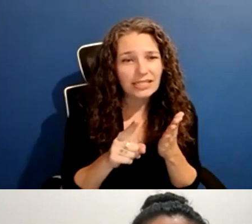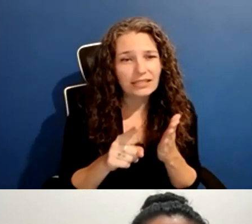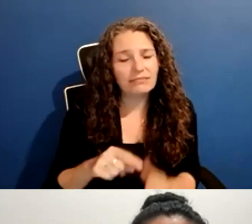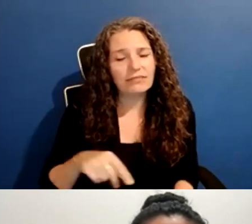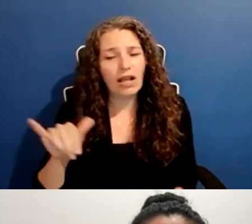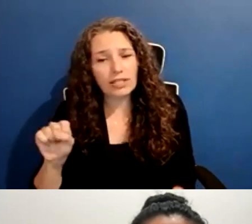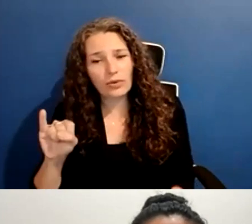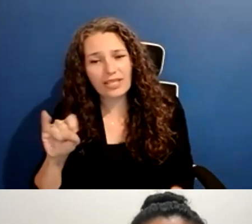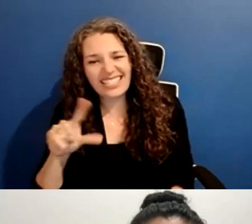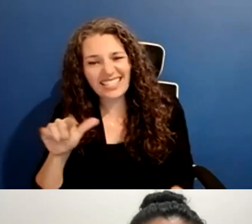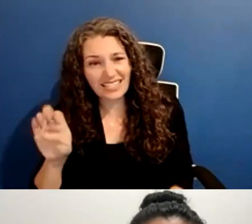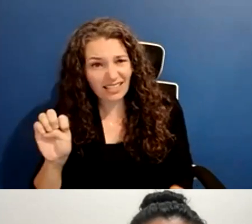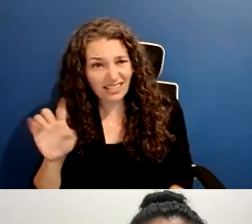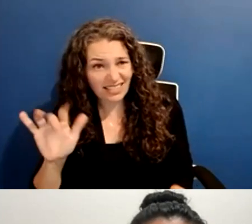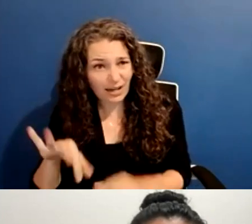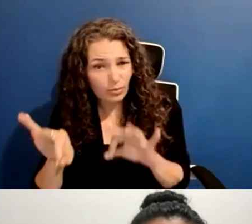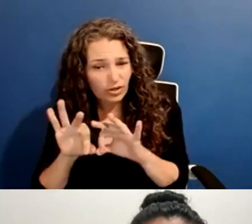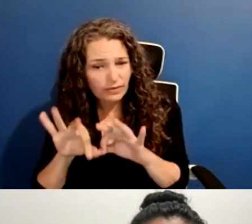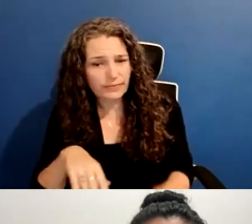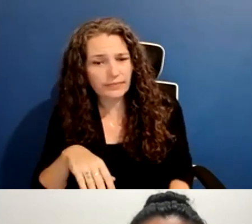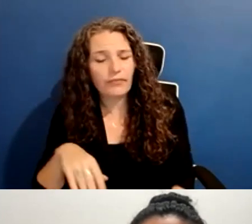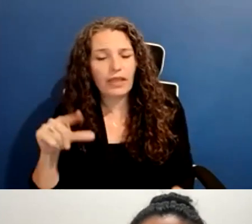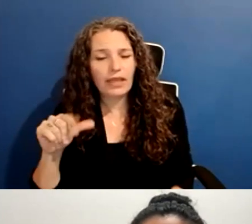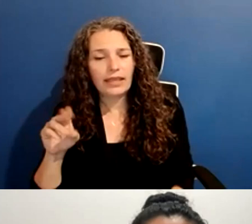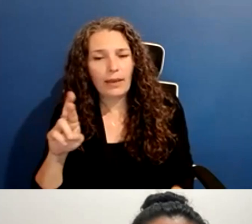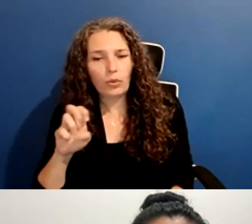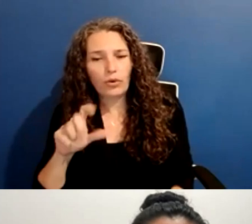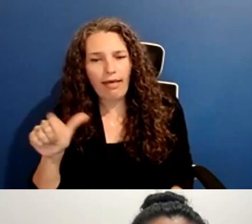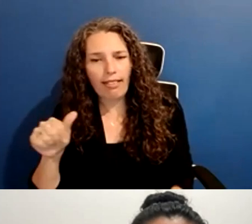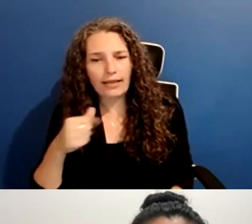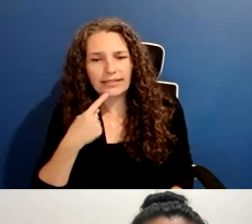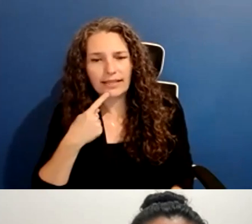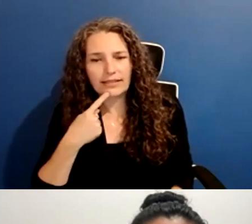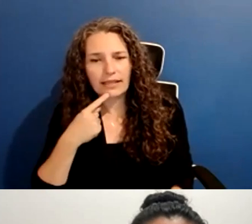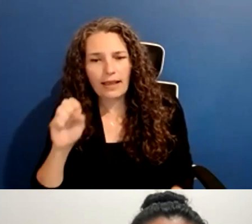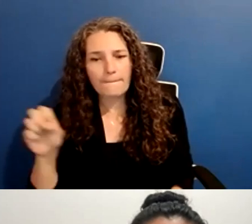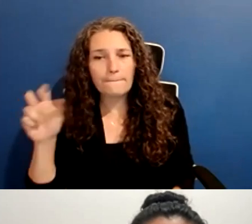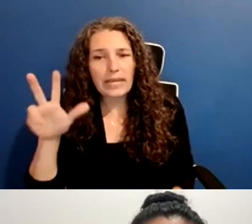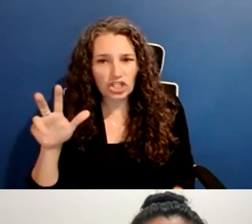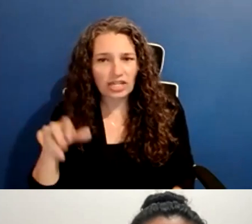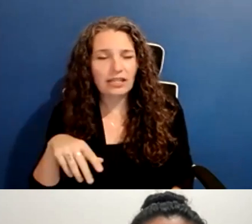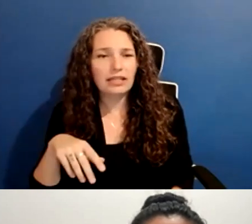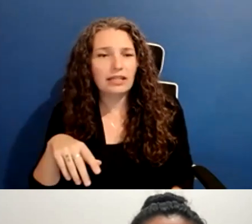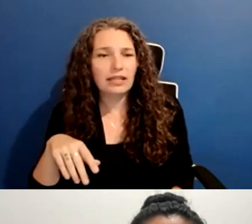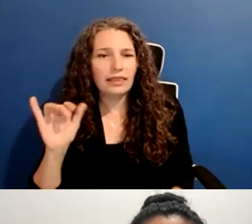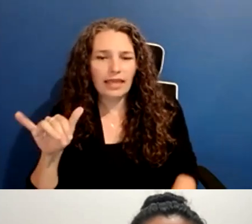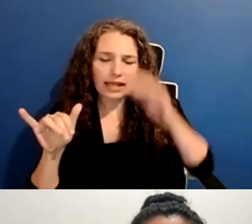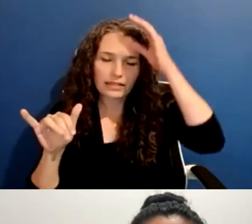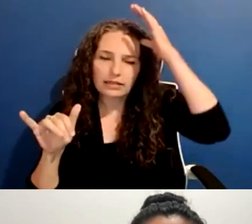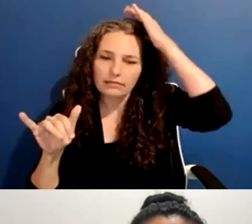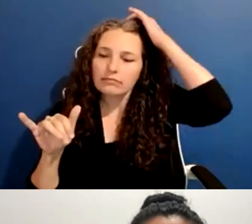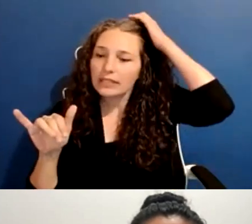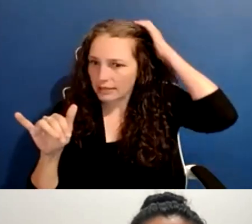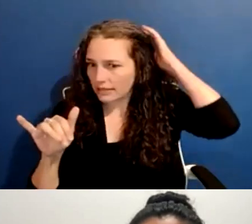Um, I would say that, uh, pitching is, uh, and having a deck is